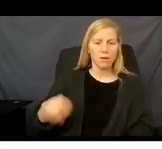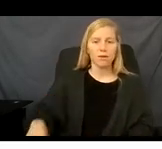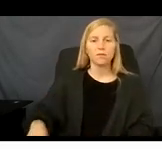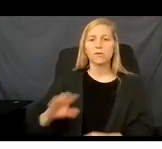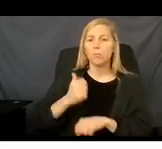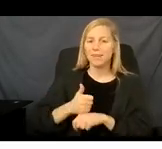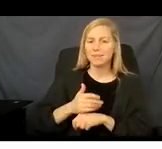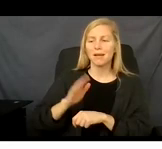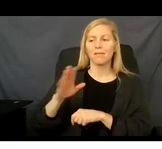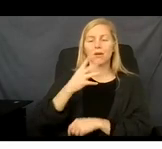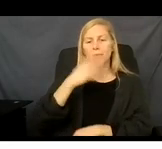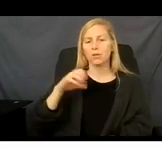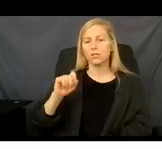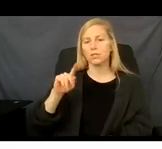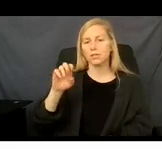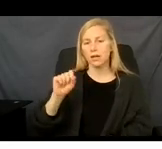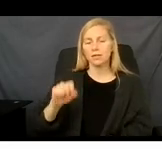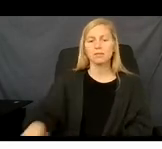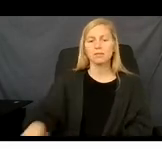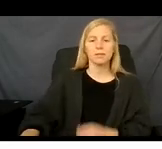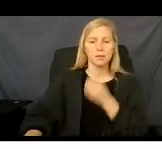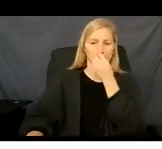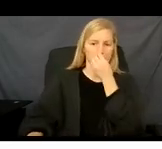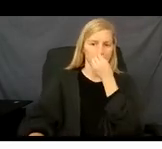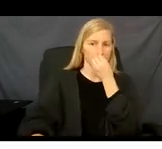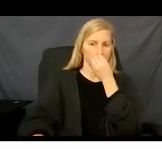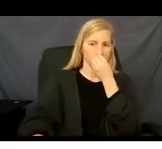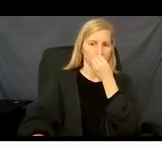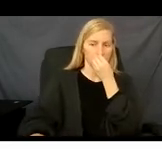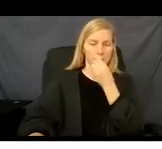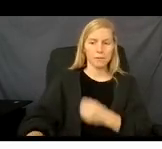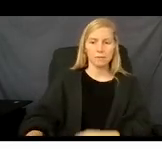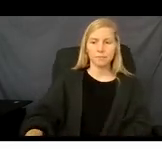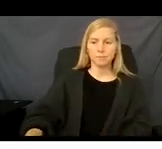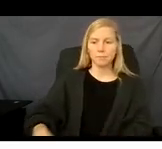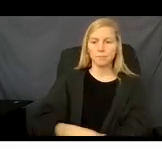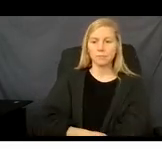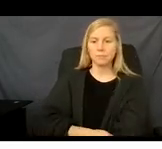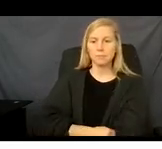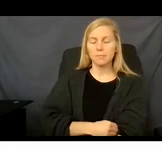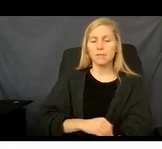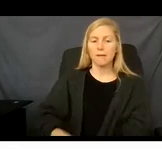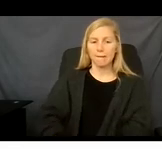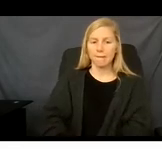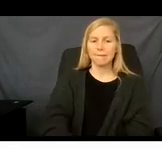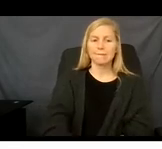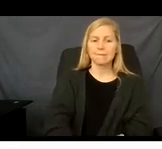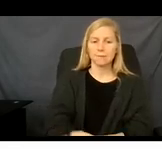working under the table, people that refuse to perfect their immigration status, apply for Medicaid, Medicaid, they are making